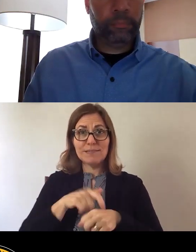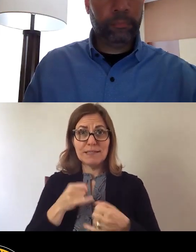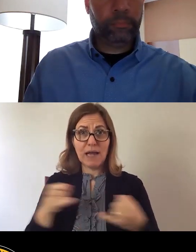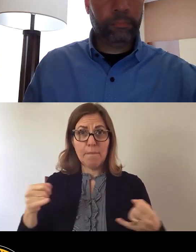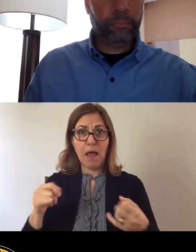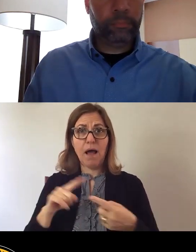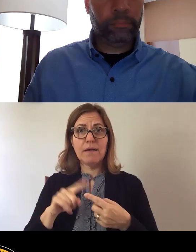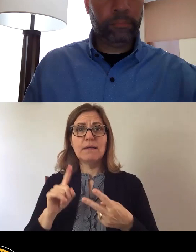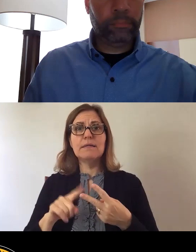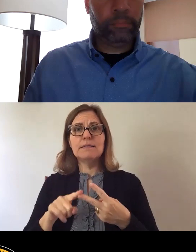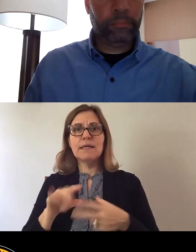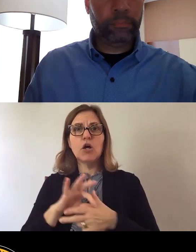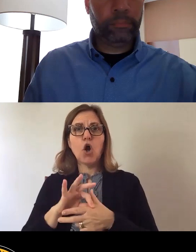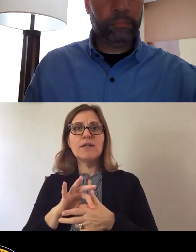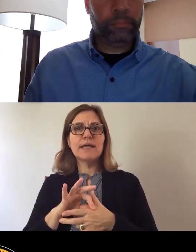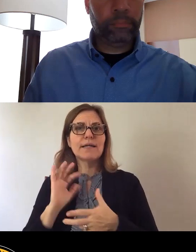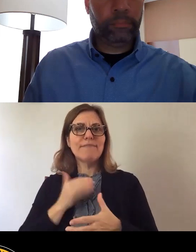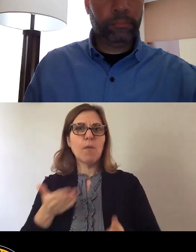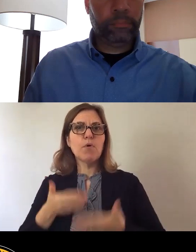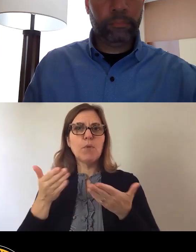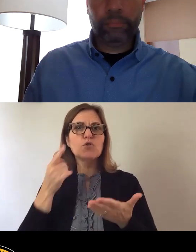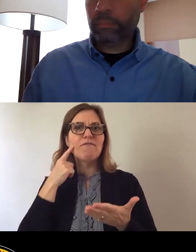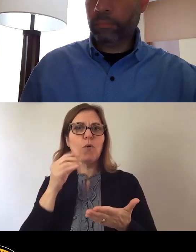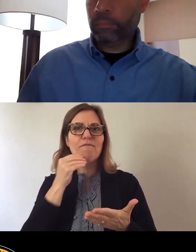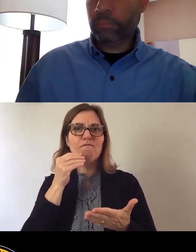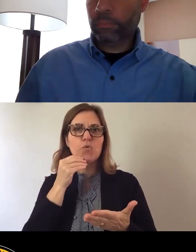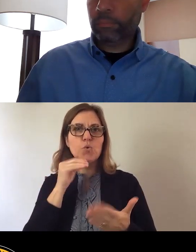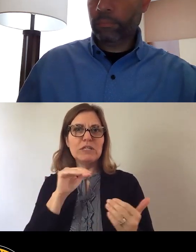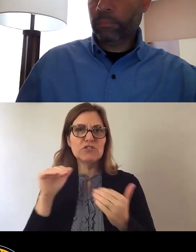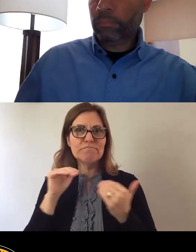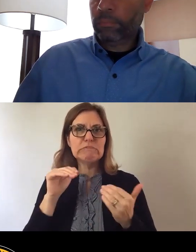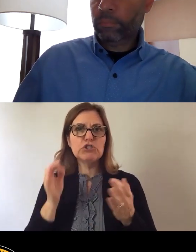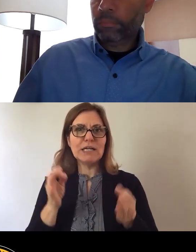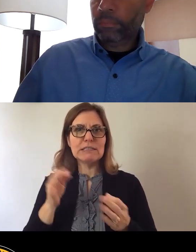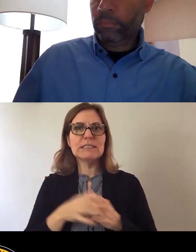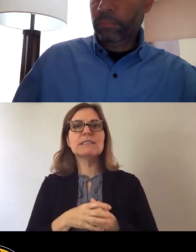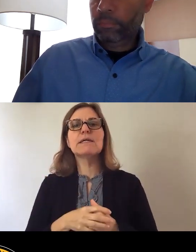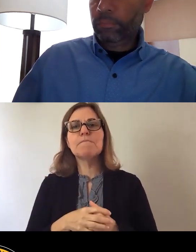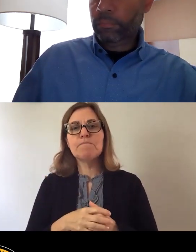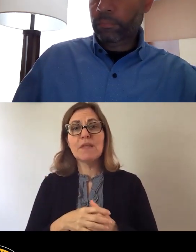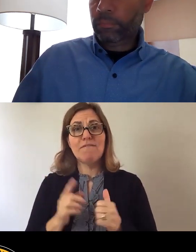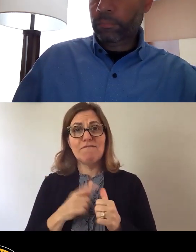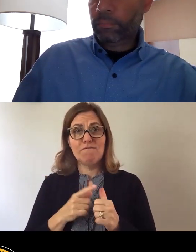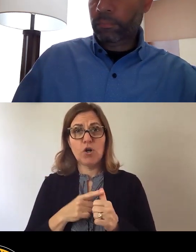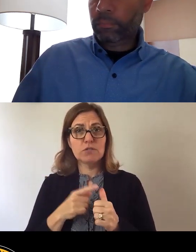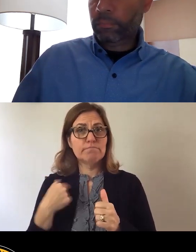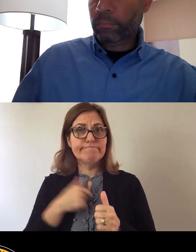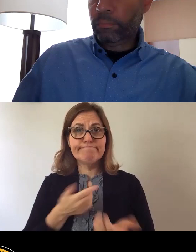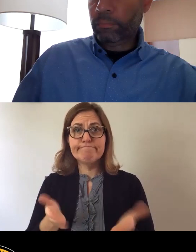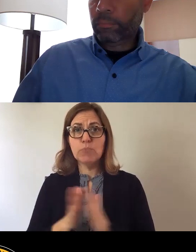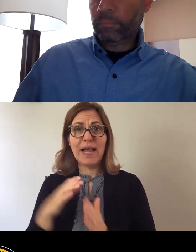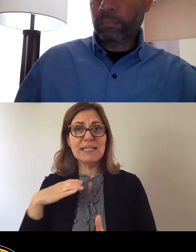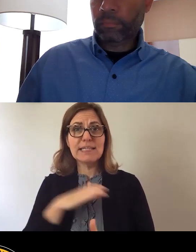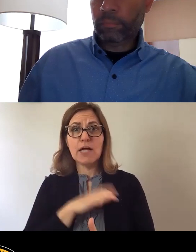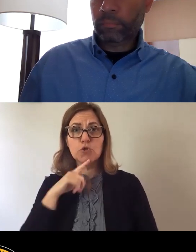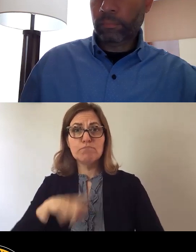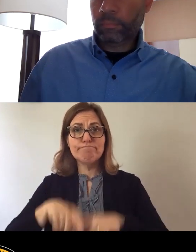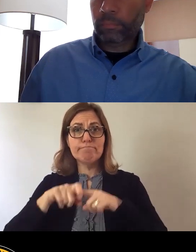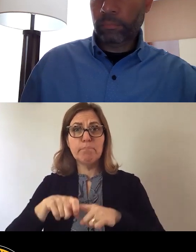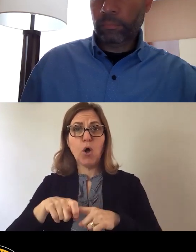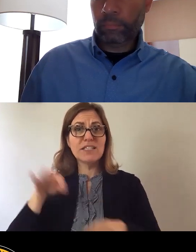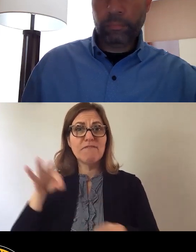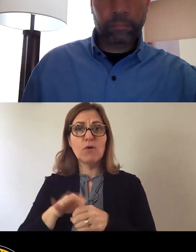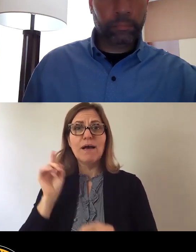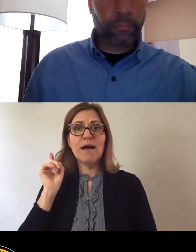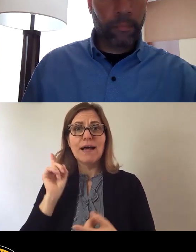of our proposal for food justice. First, we call on council to pause the vote until an equitable people centered